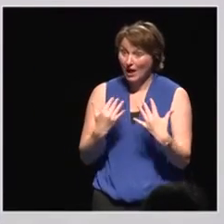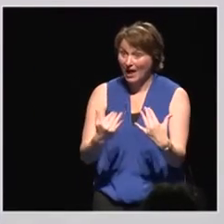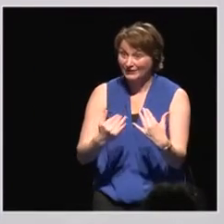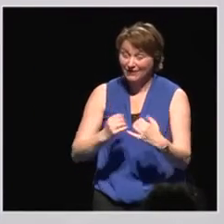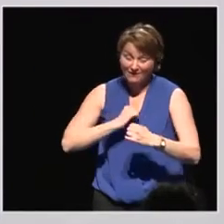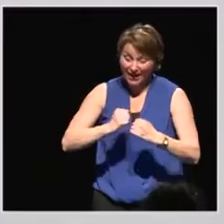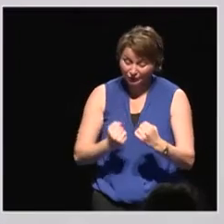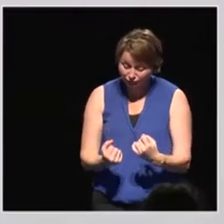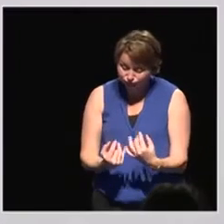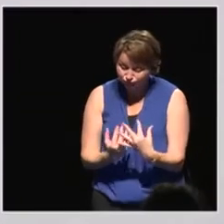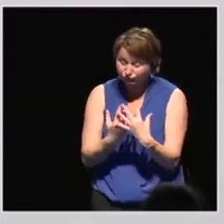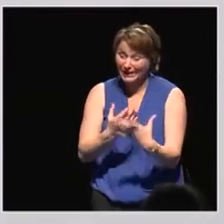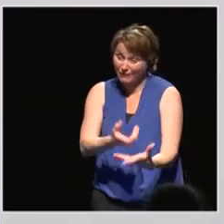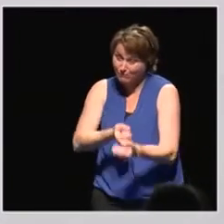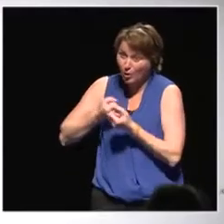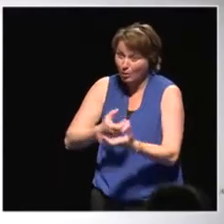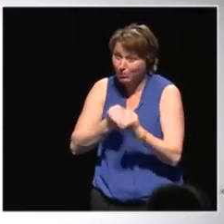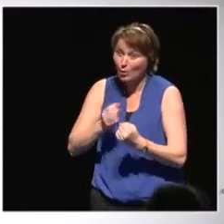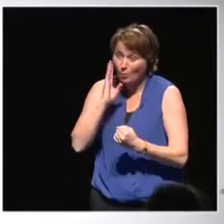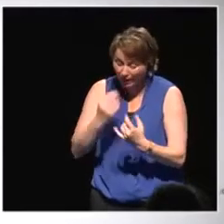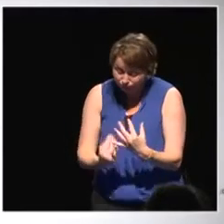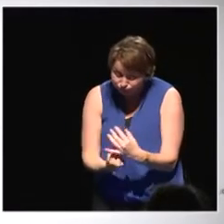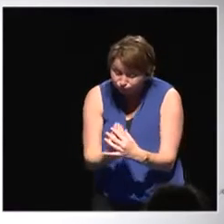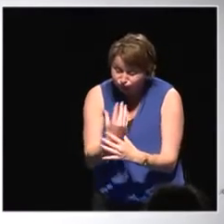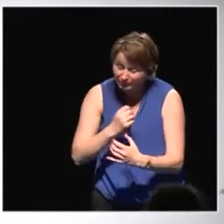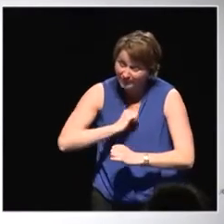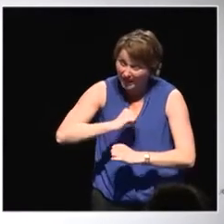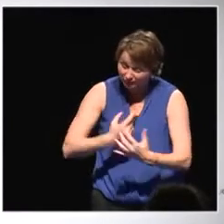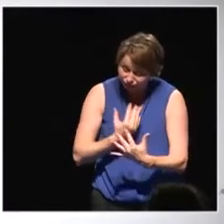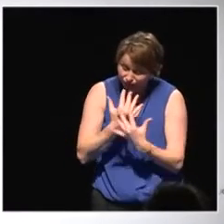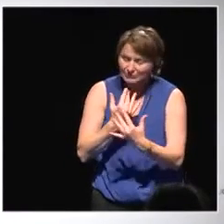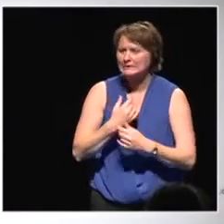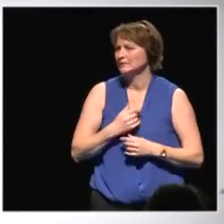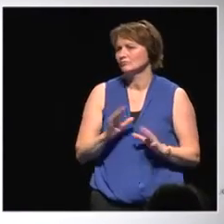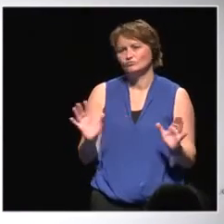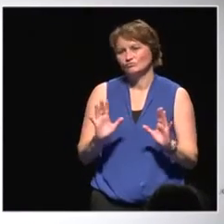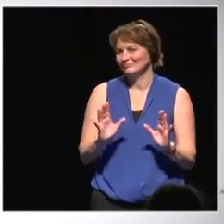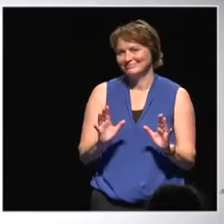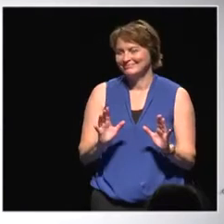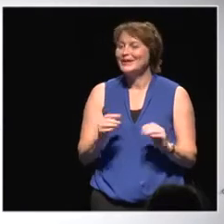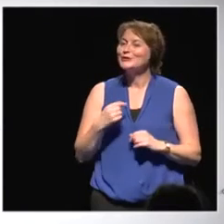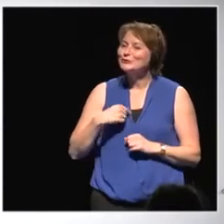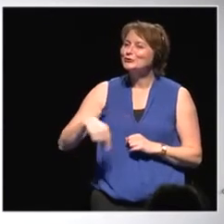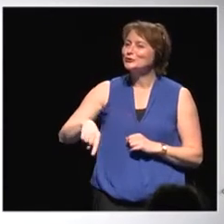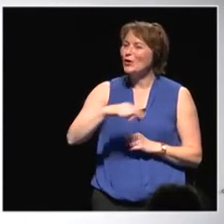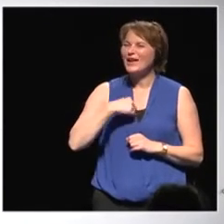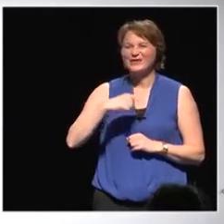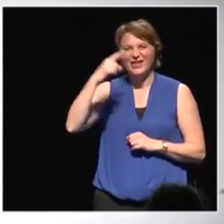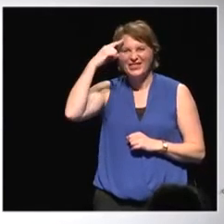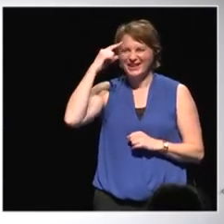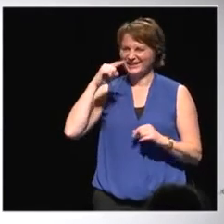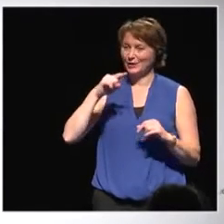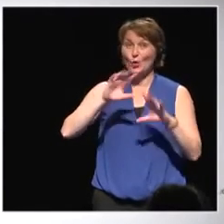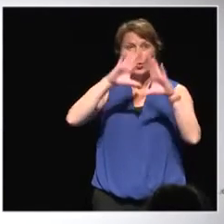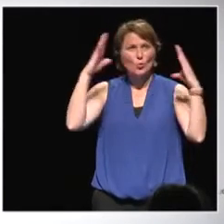if we feel that the world around us is hell, then this is even more reason